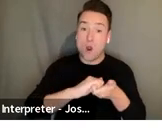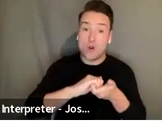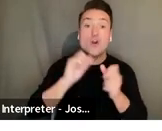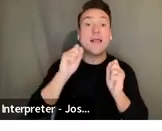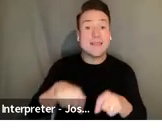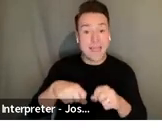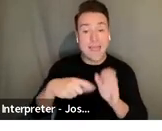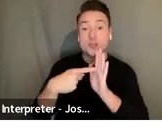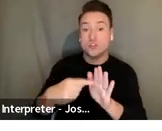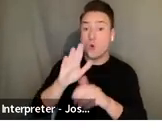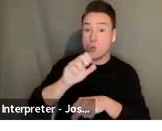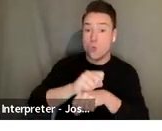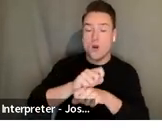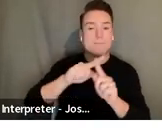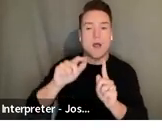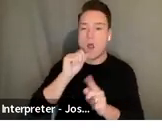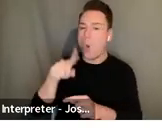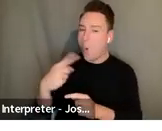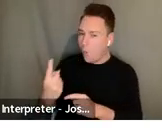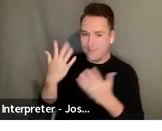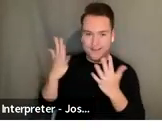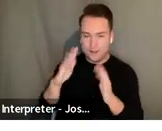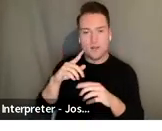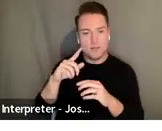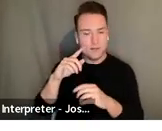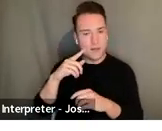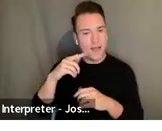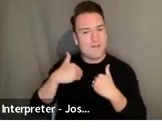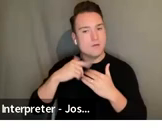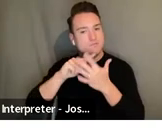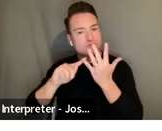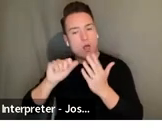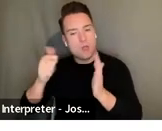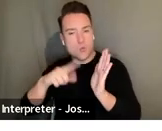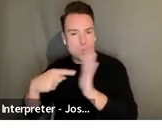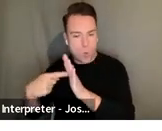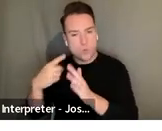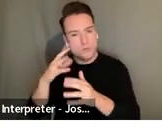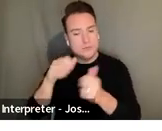work but they shouldn't only be presenting your work they should also be assisting in the development of the work.